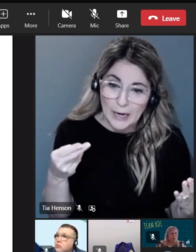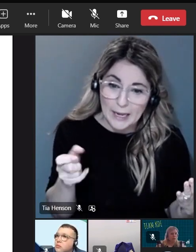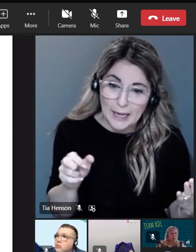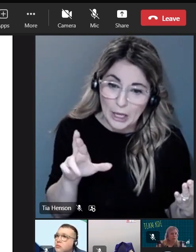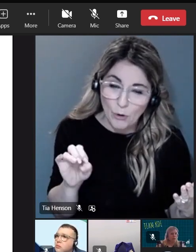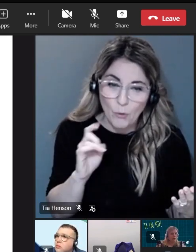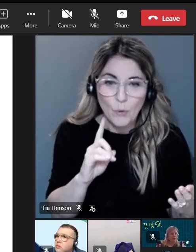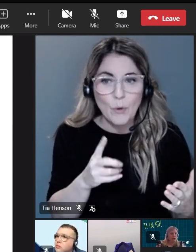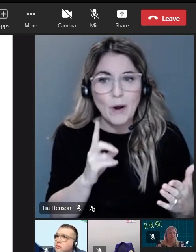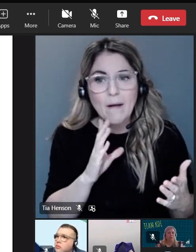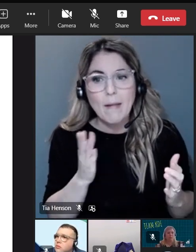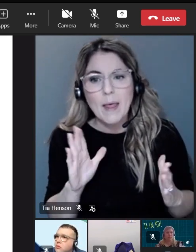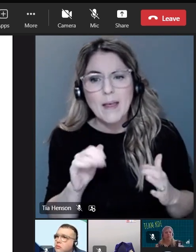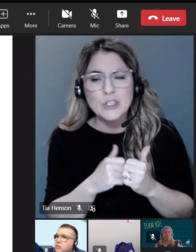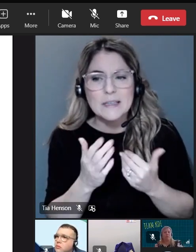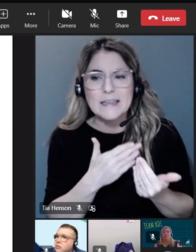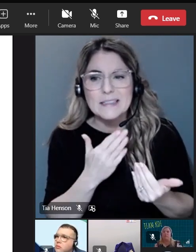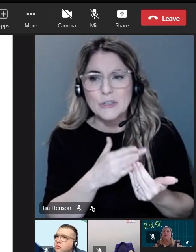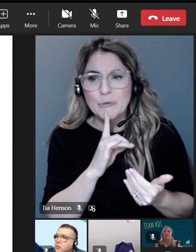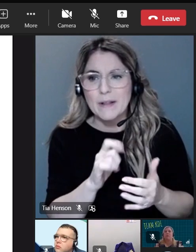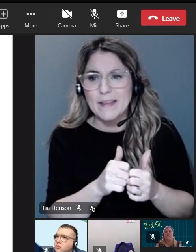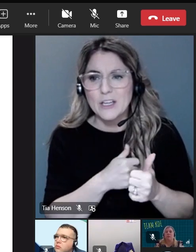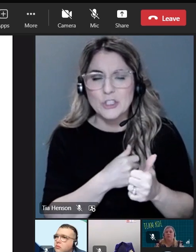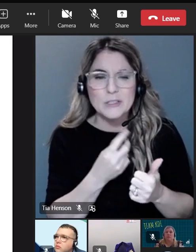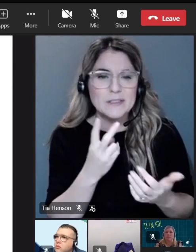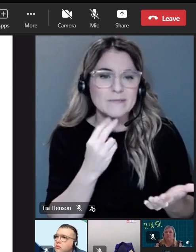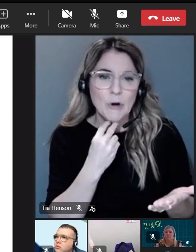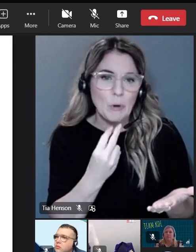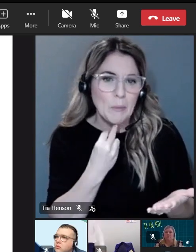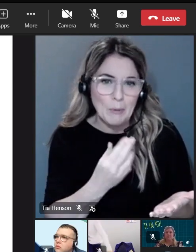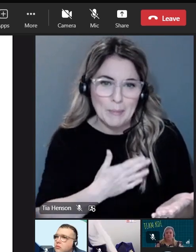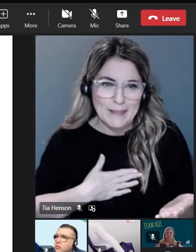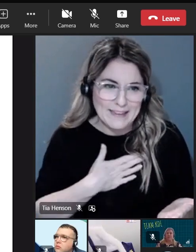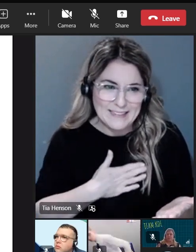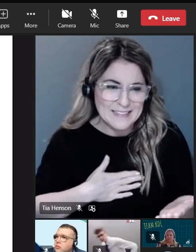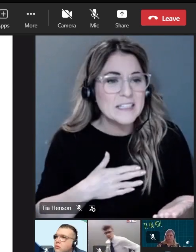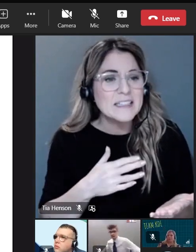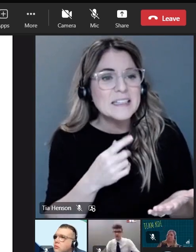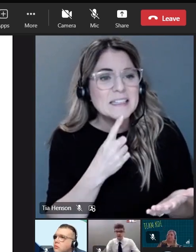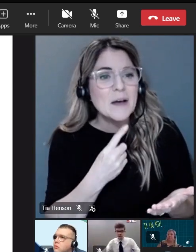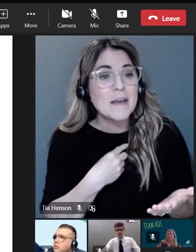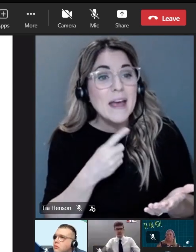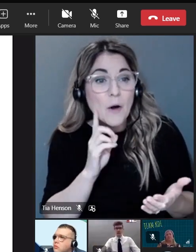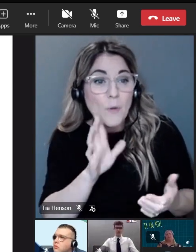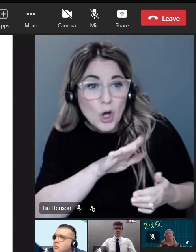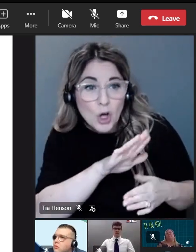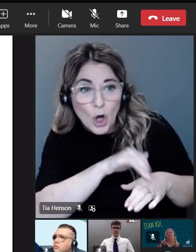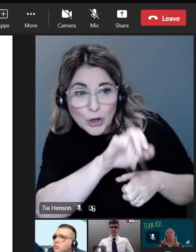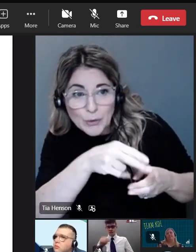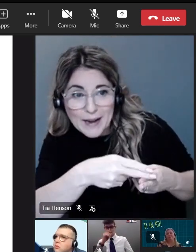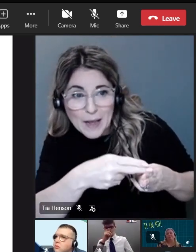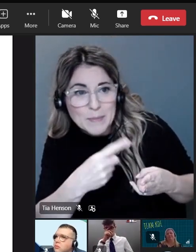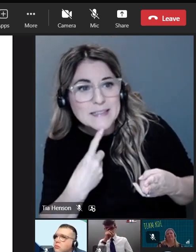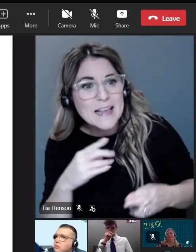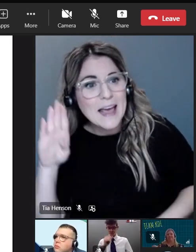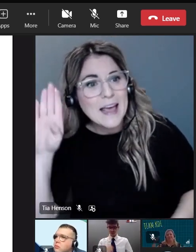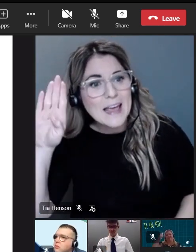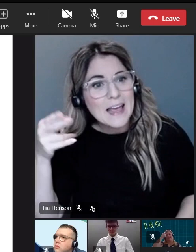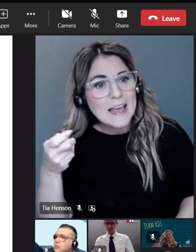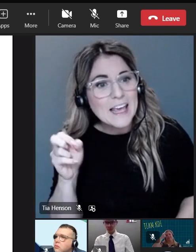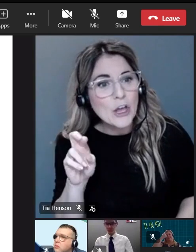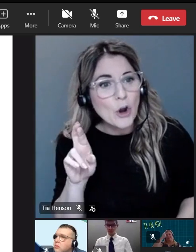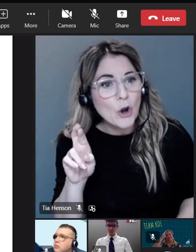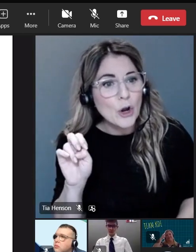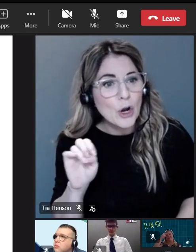allow just, it's easier really if you could just verbalize that or at least message in the chat. Gavin